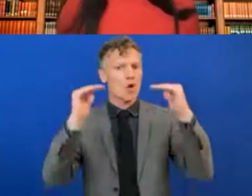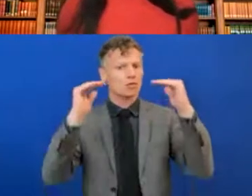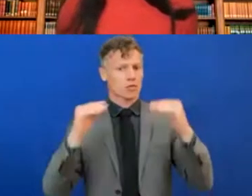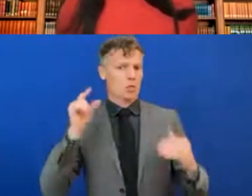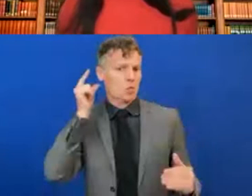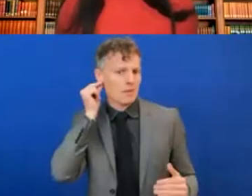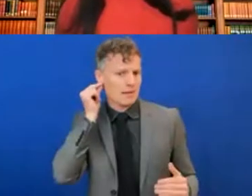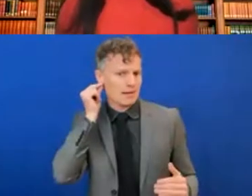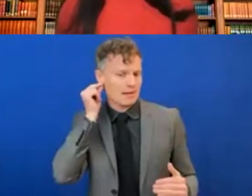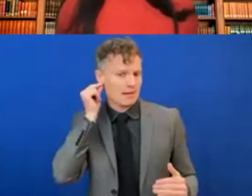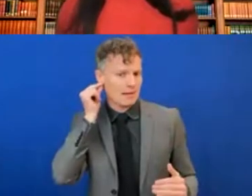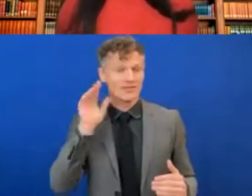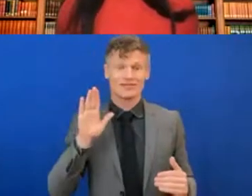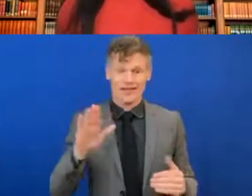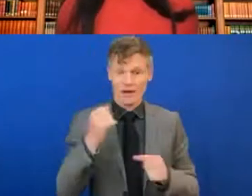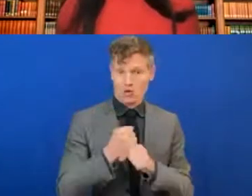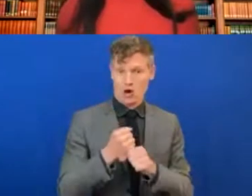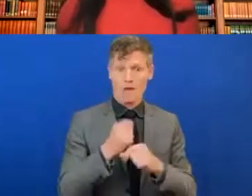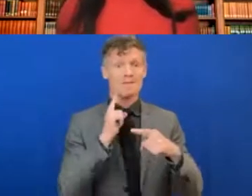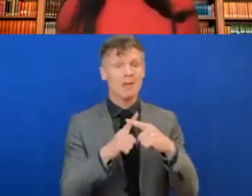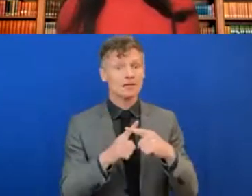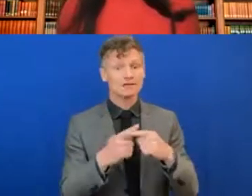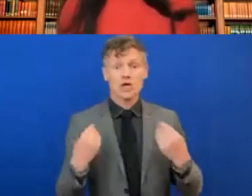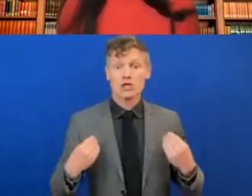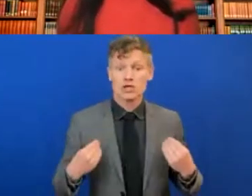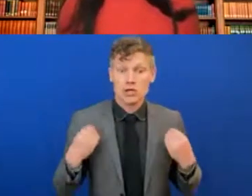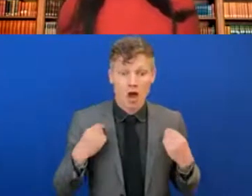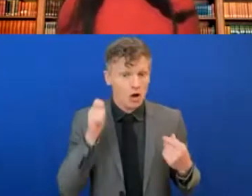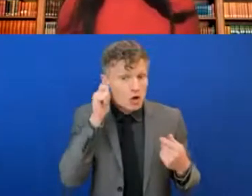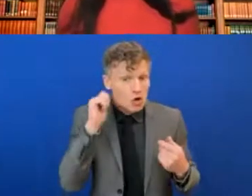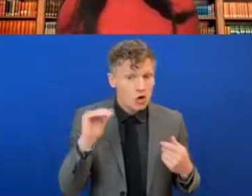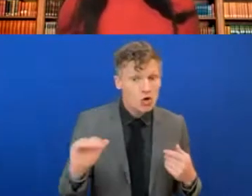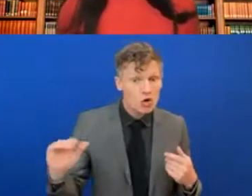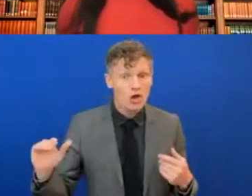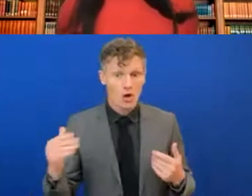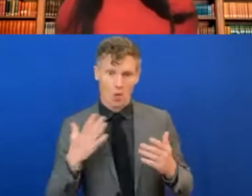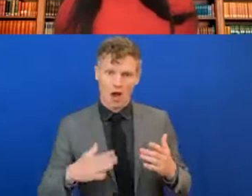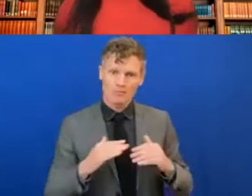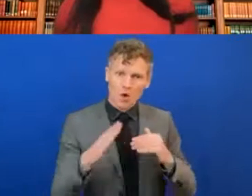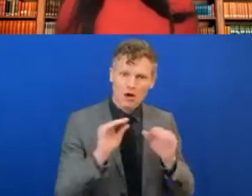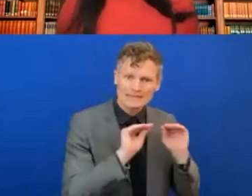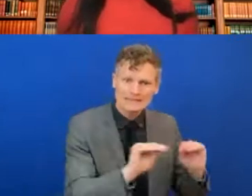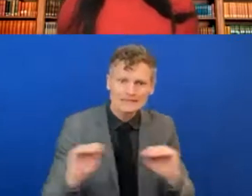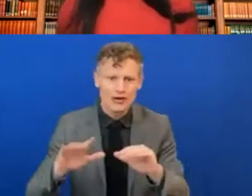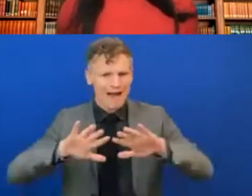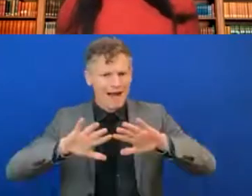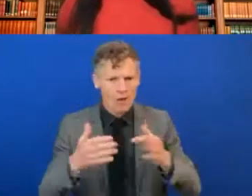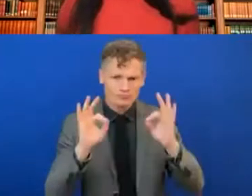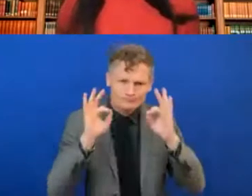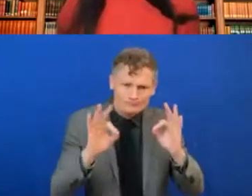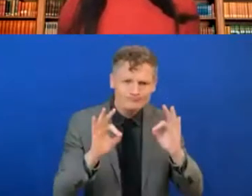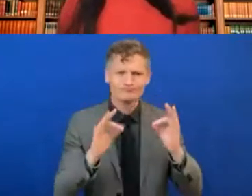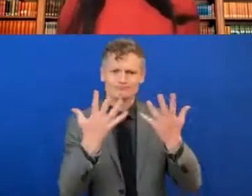providing digital education to young girls. Our CSR strategy is all about extending digital education globally,